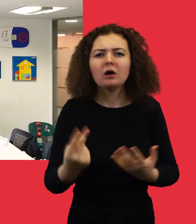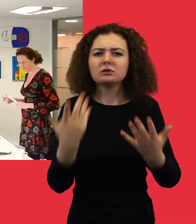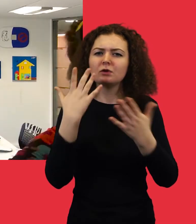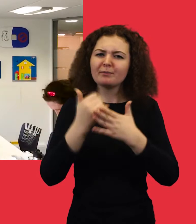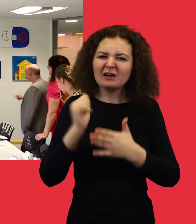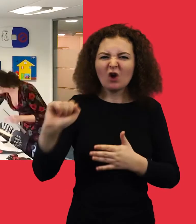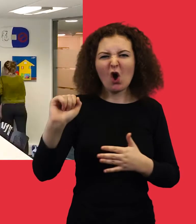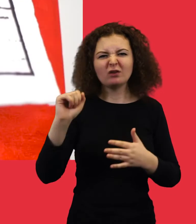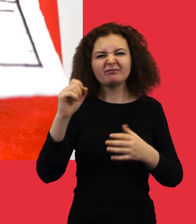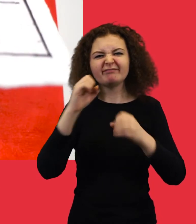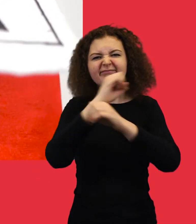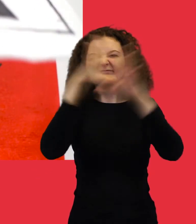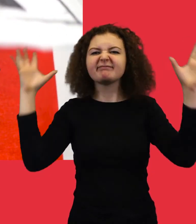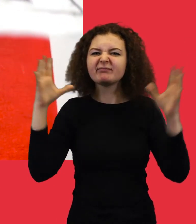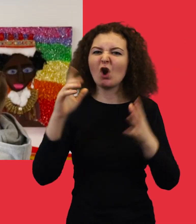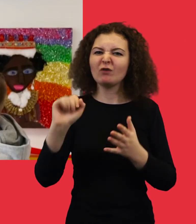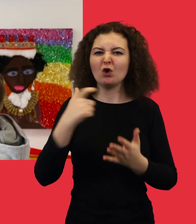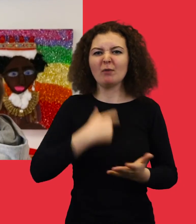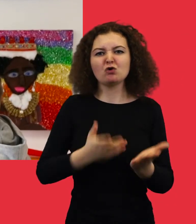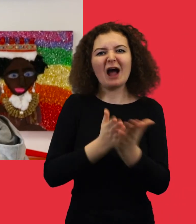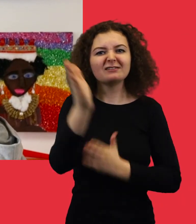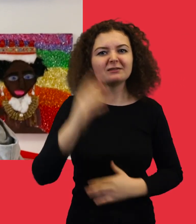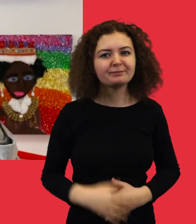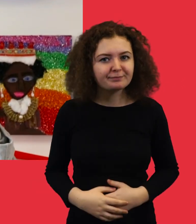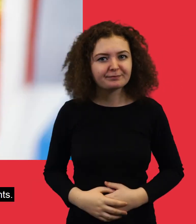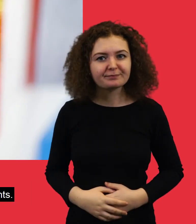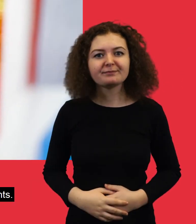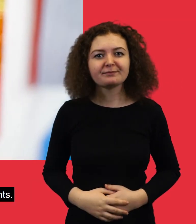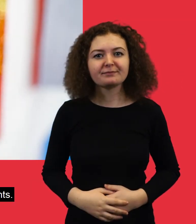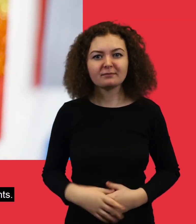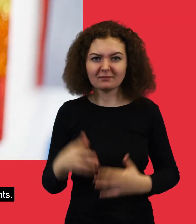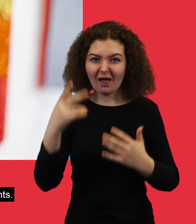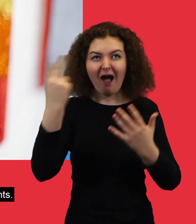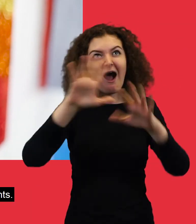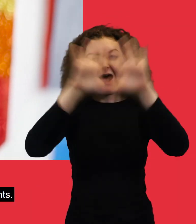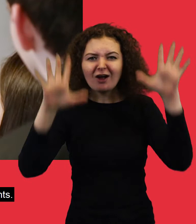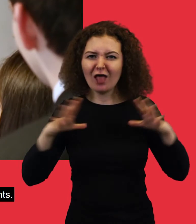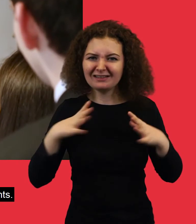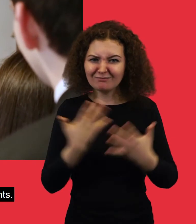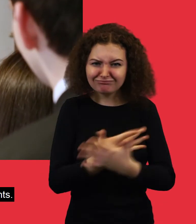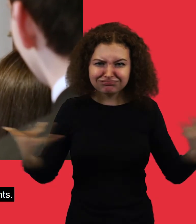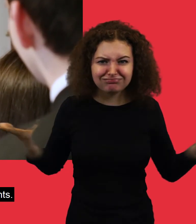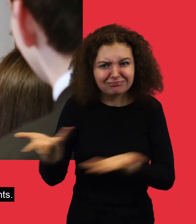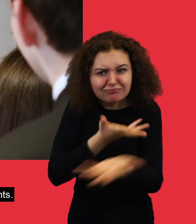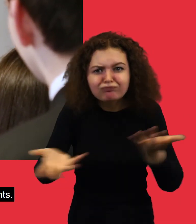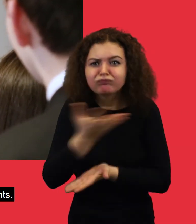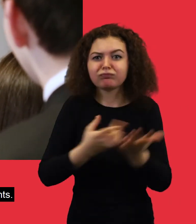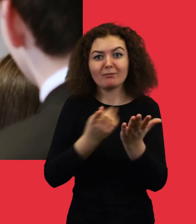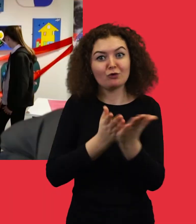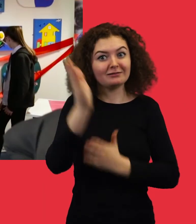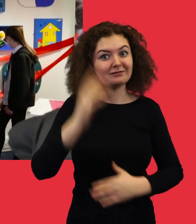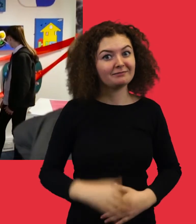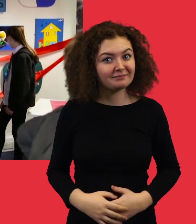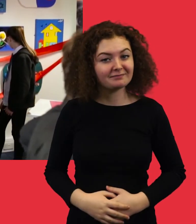personal reflections on their human rights. The art has already created lots of conversation about rights.